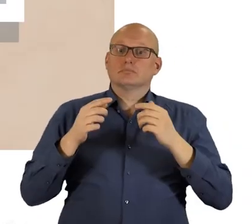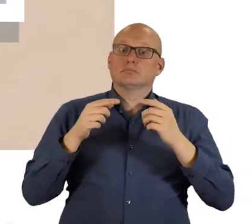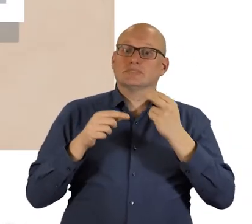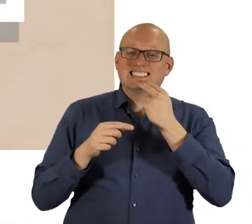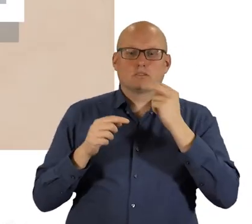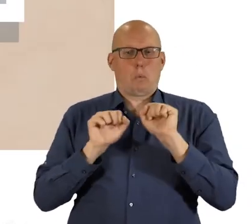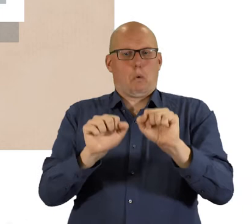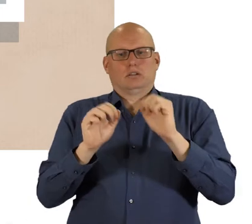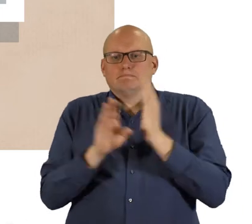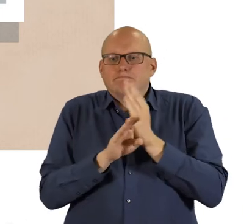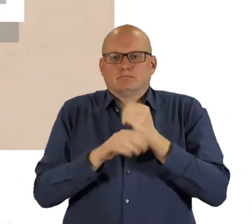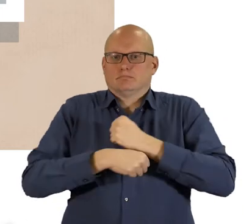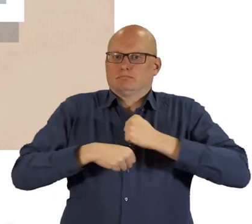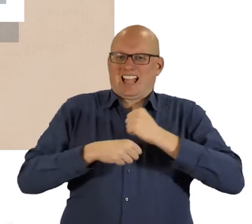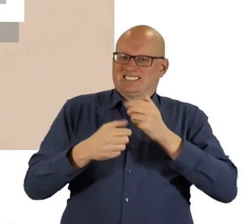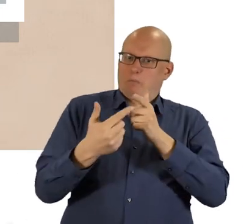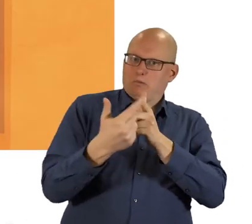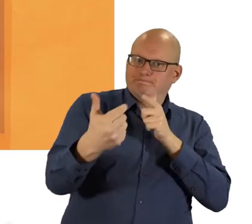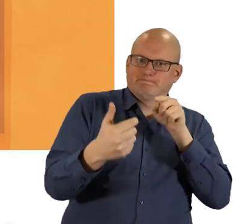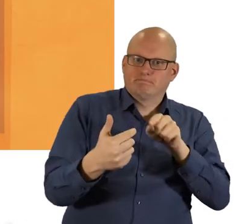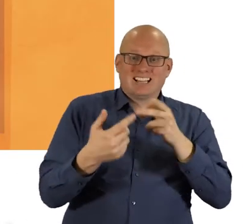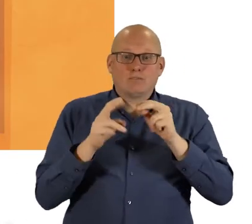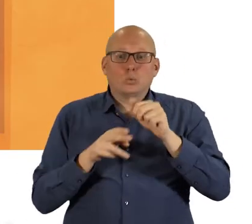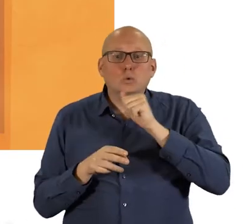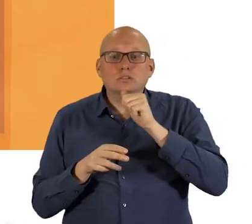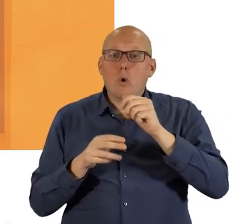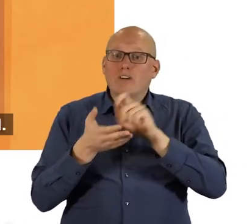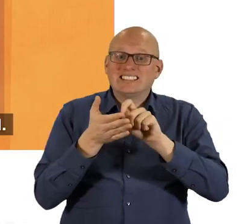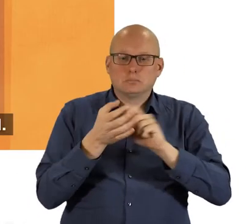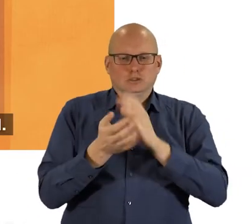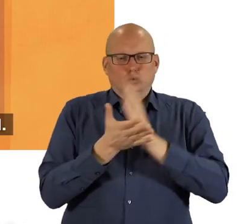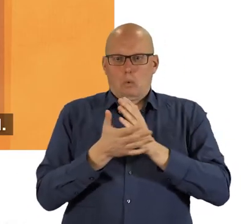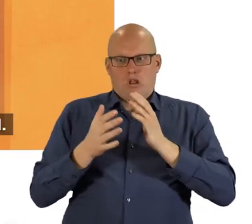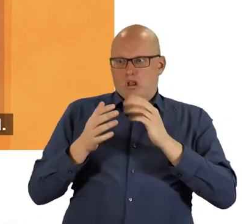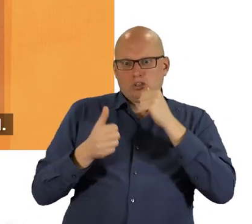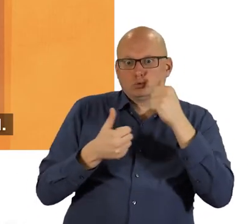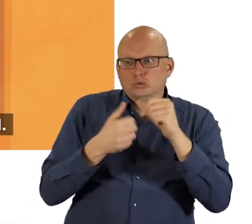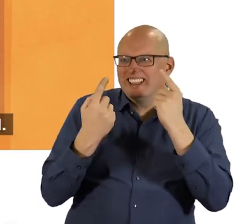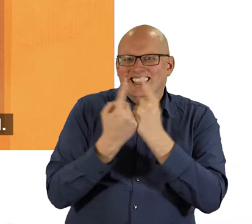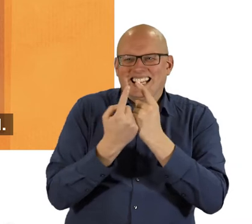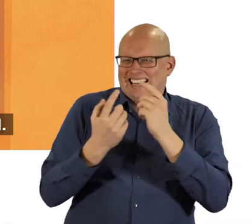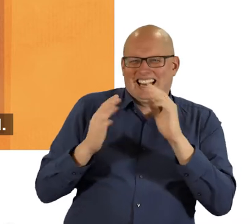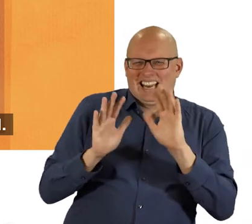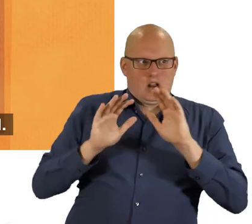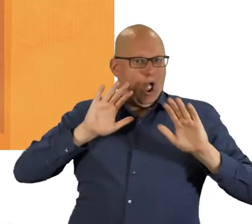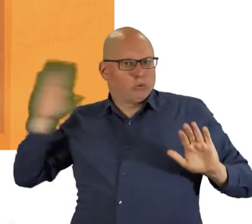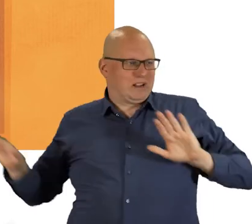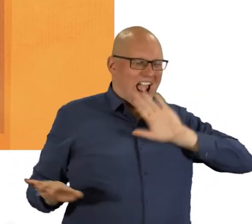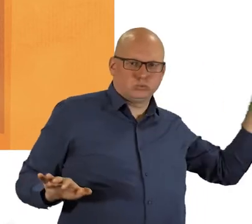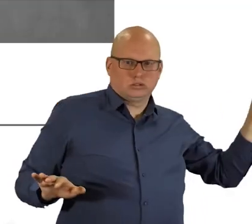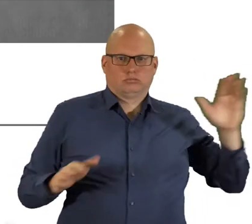You'll also need a private space for the call. And if you're using an office, make sure there's nothing unsuitable in the